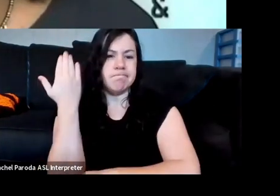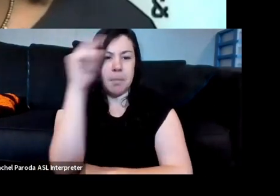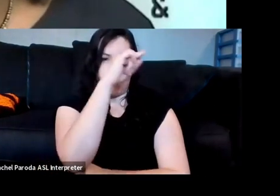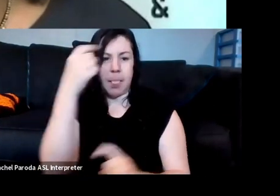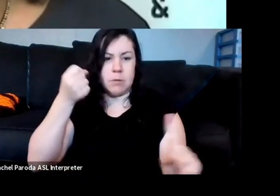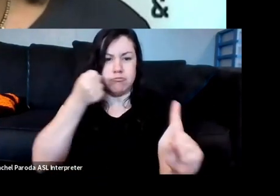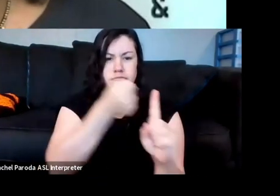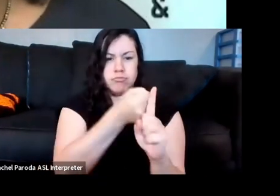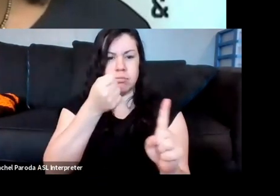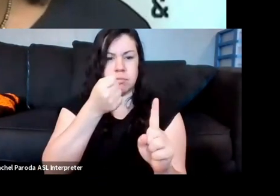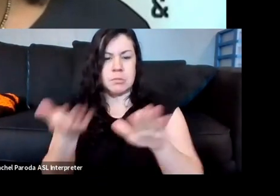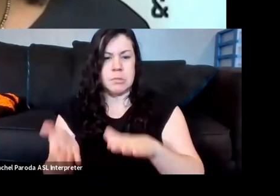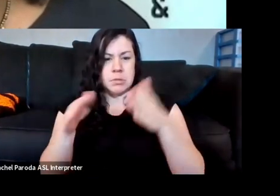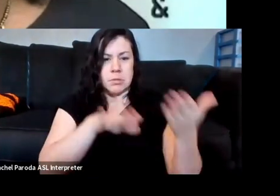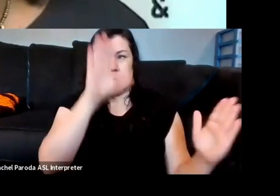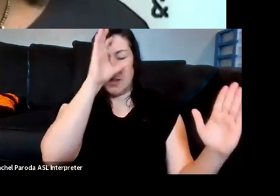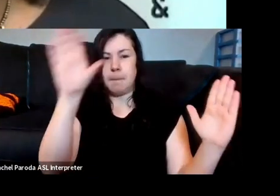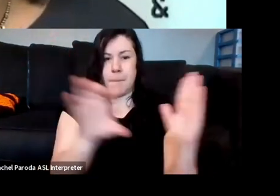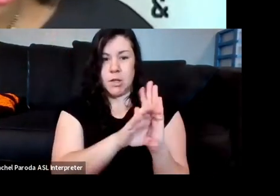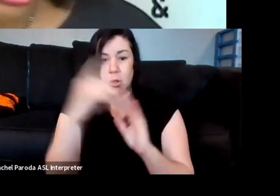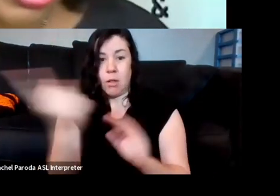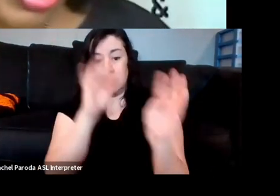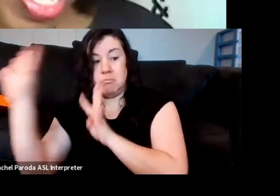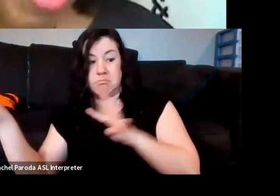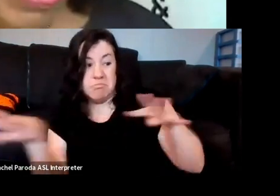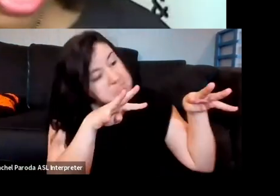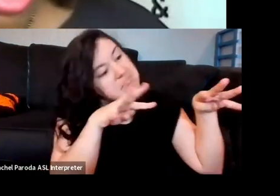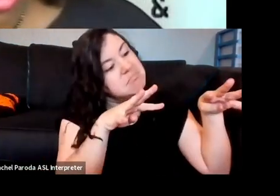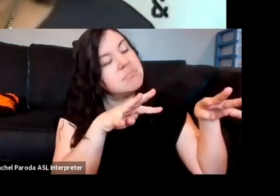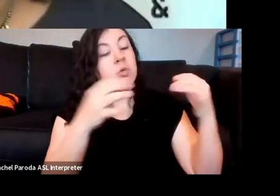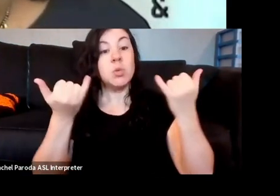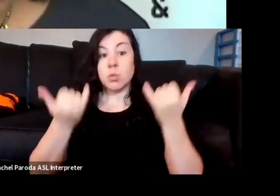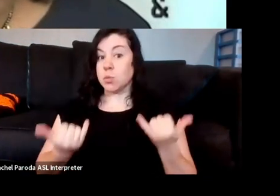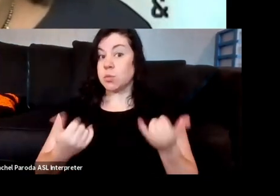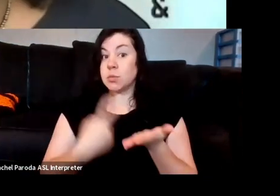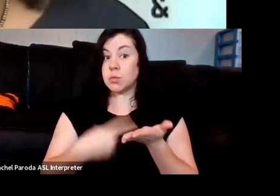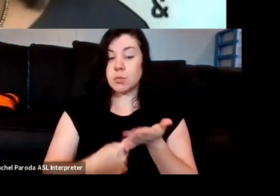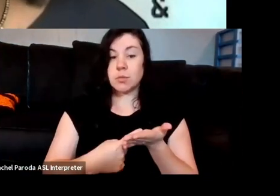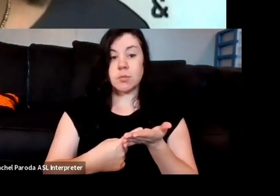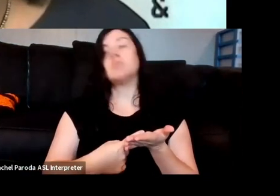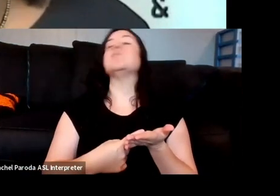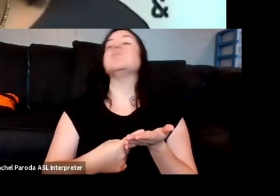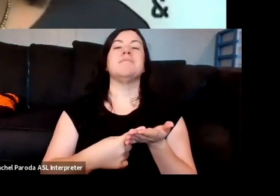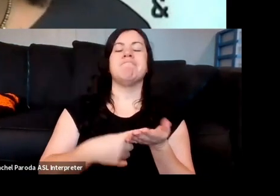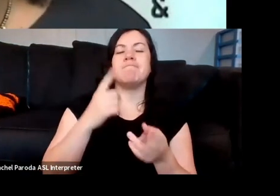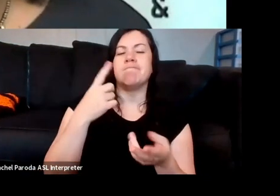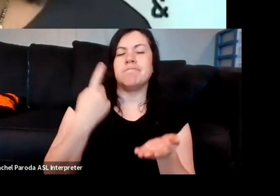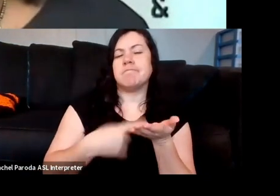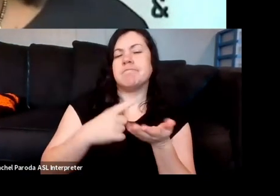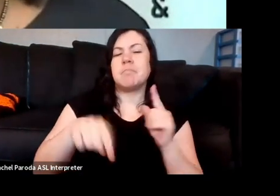and Death Imagery is Always a Spectacle. This discussion today, developing a practice of collective care,